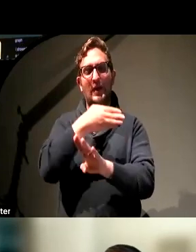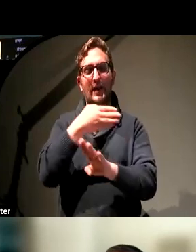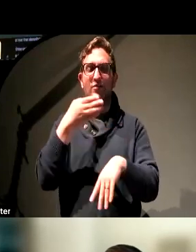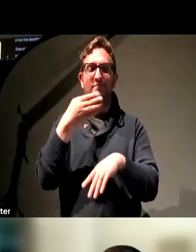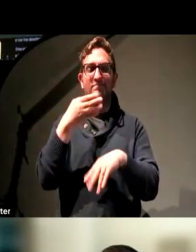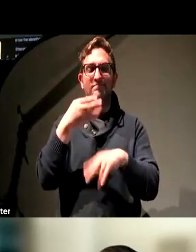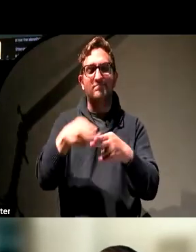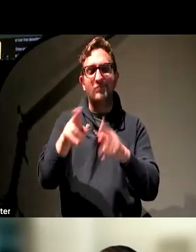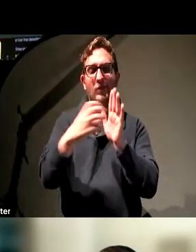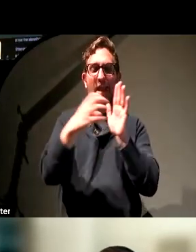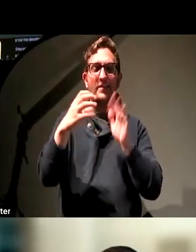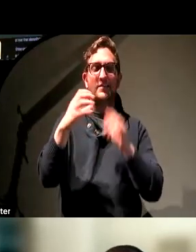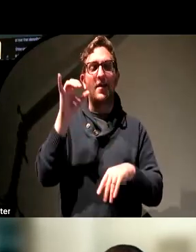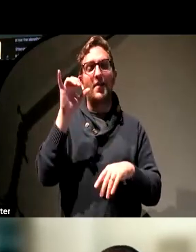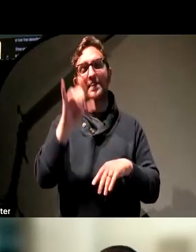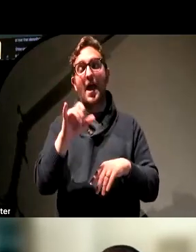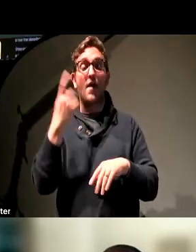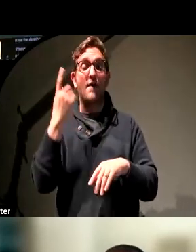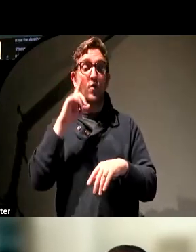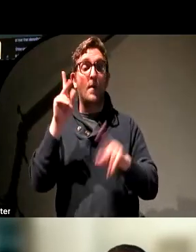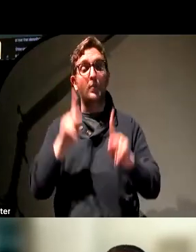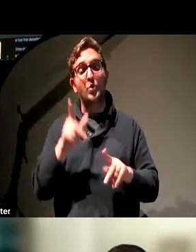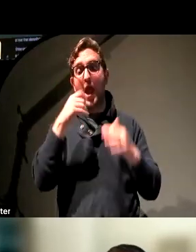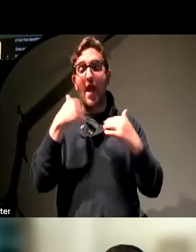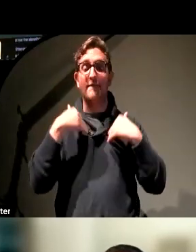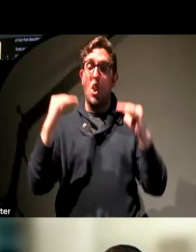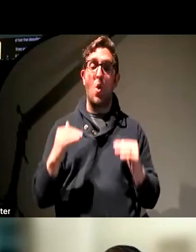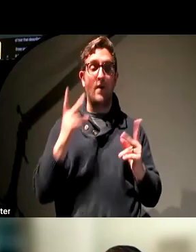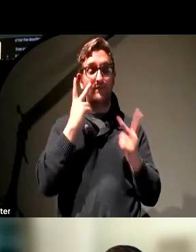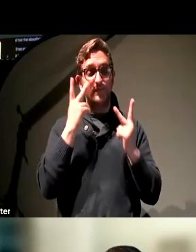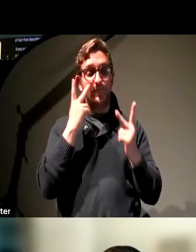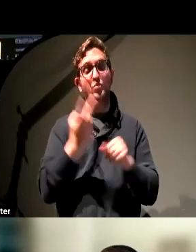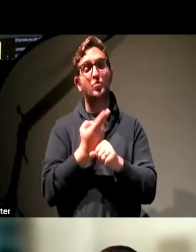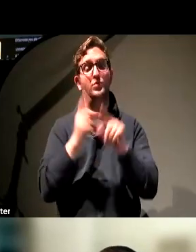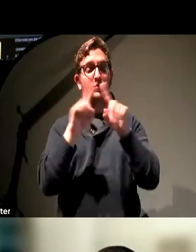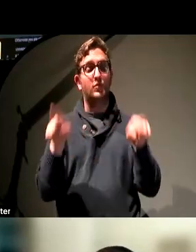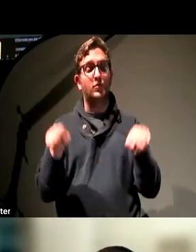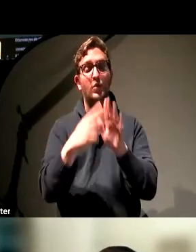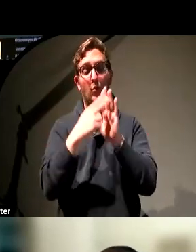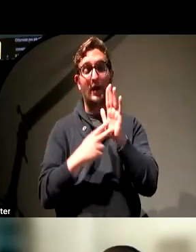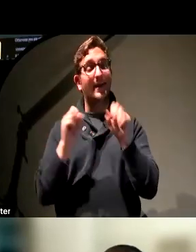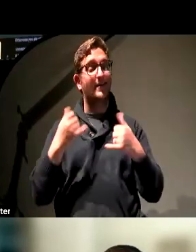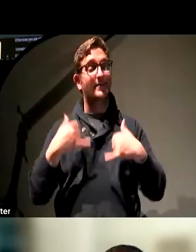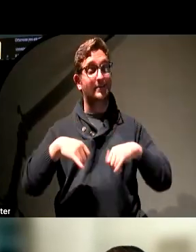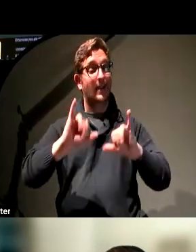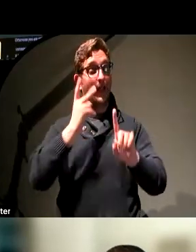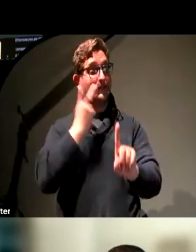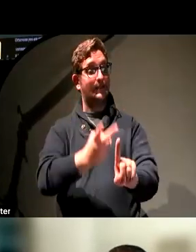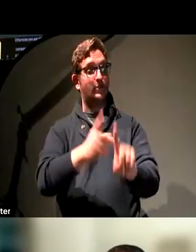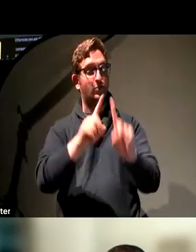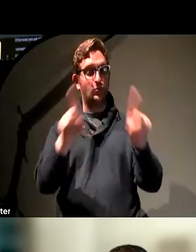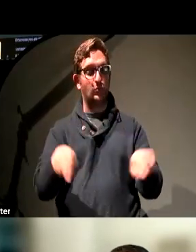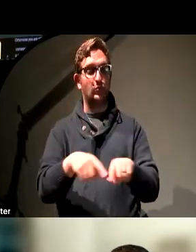really relying for someone who has low vision and might still use a screen reader or someone that uses a screen reader that can still see the screen. You're relying on